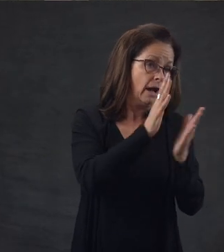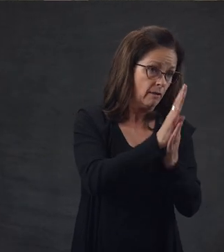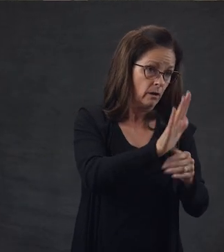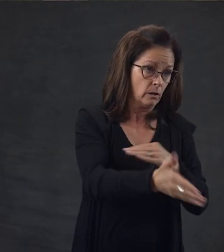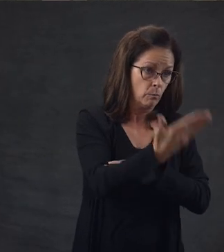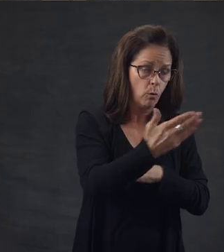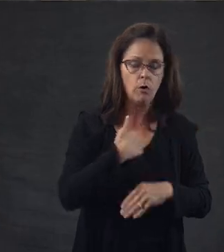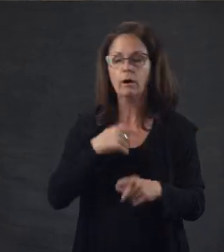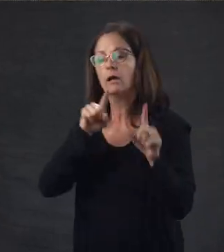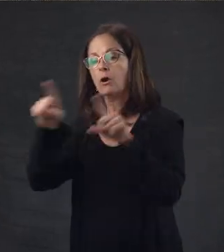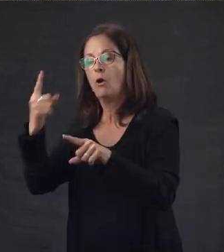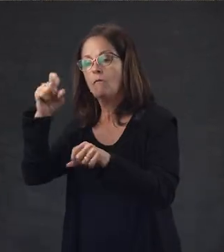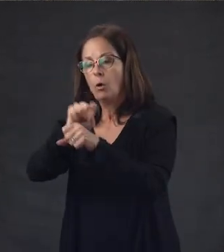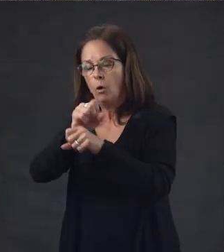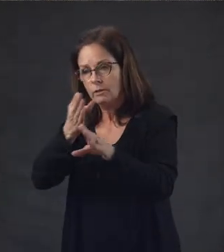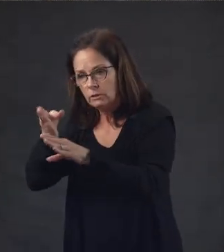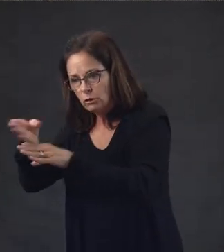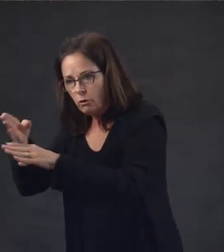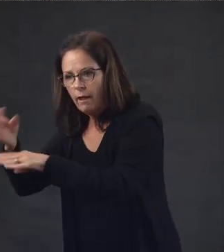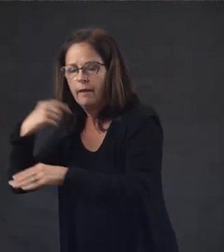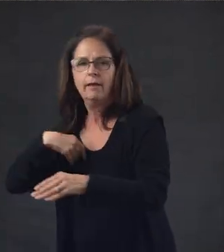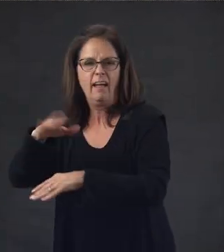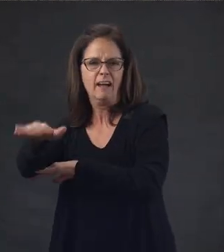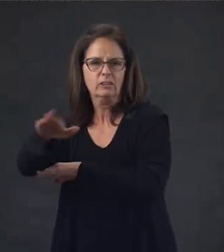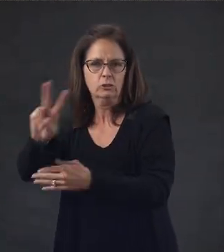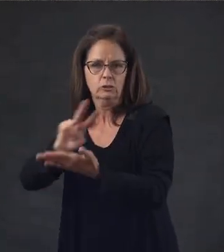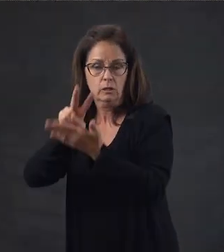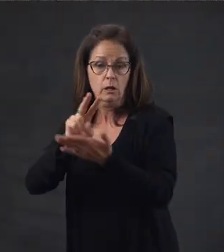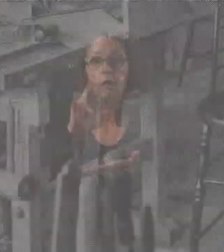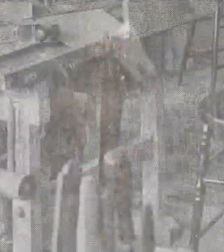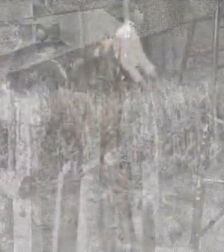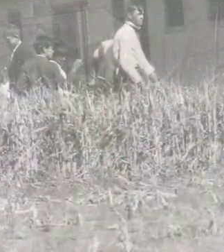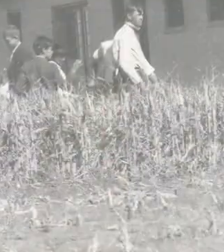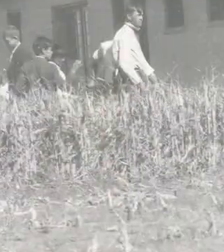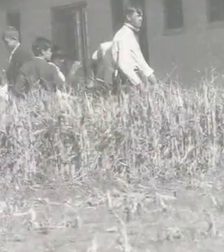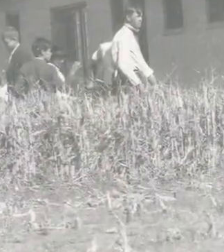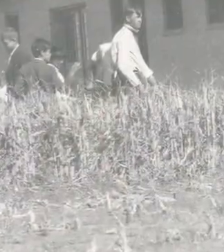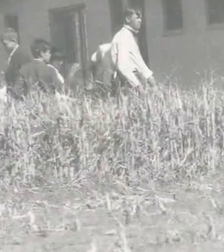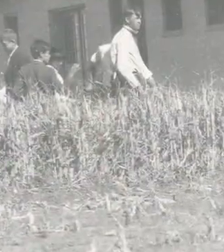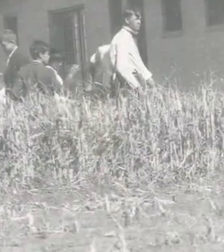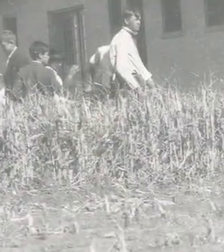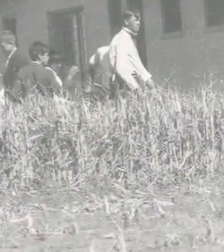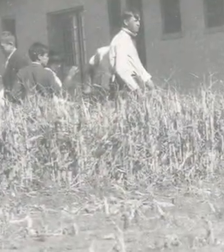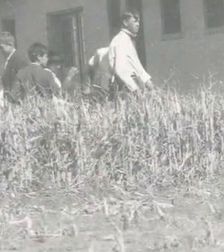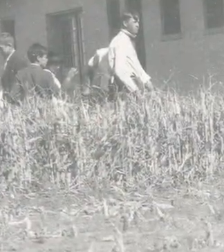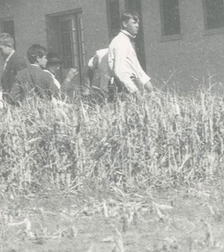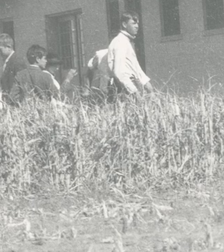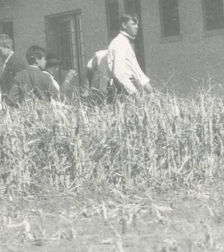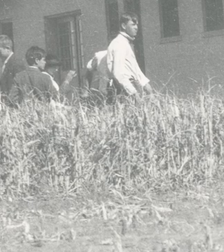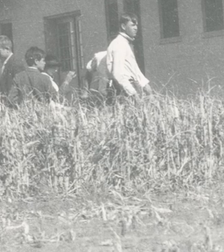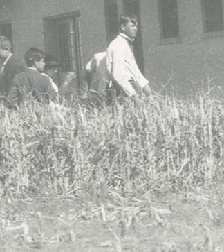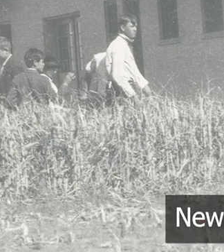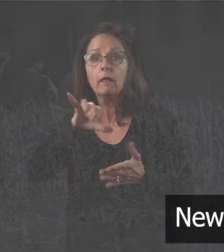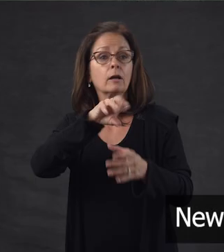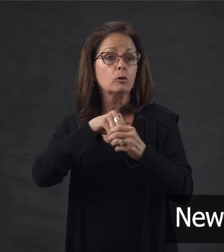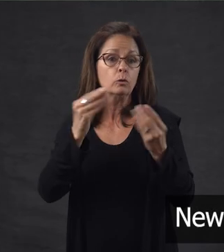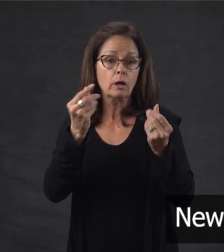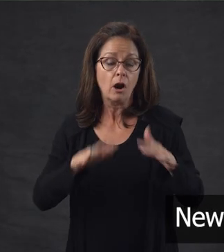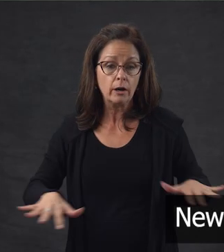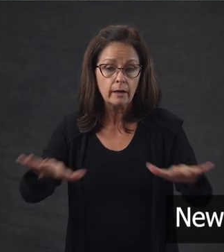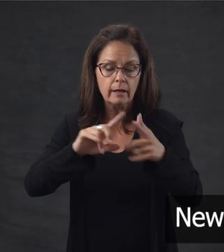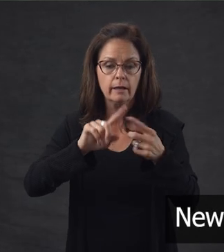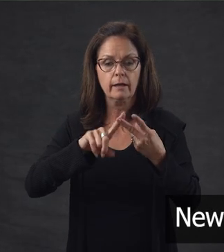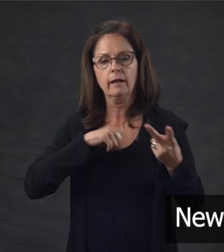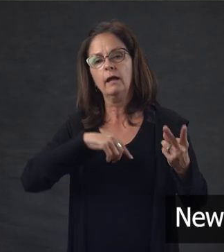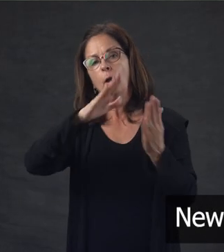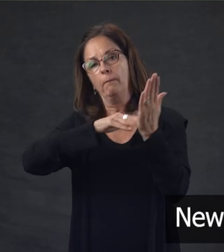hours in the morning and worked in their trades for two hours every afternoon. Photos of students by the barn, students painting, cows, and students weaving. New